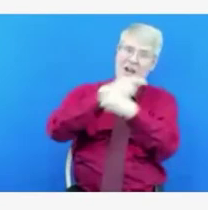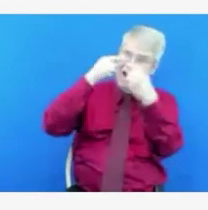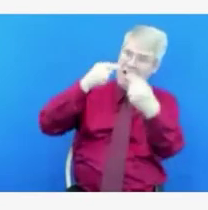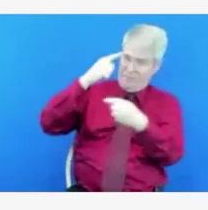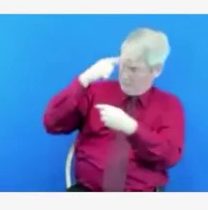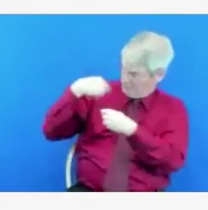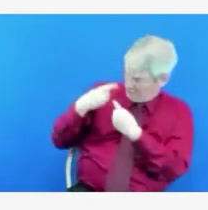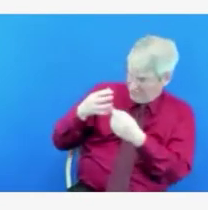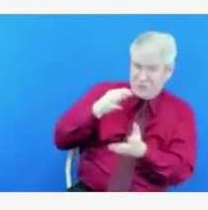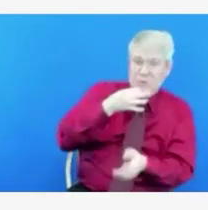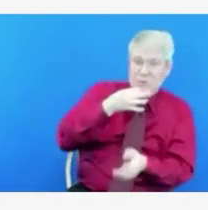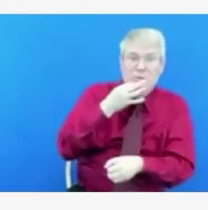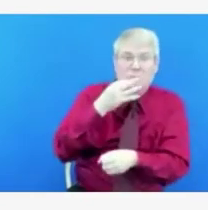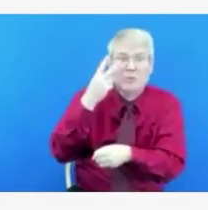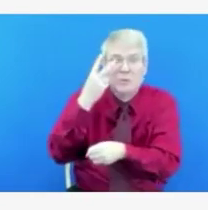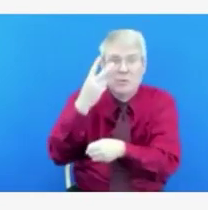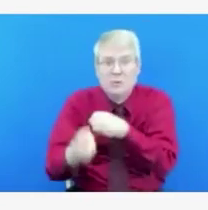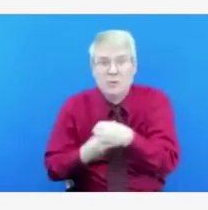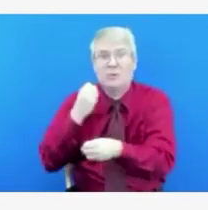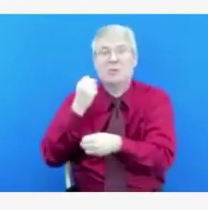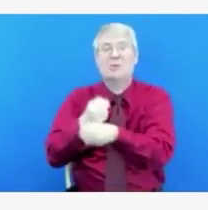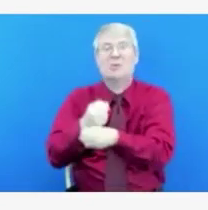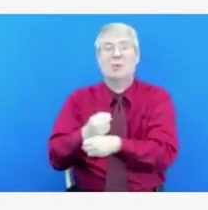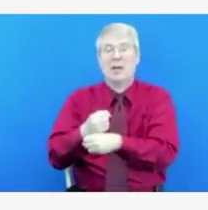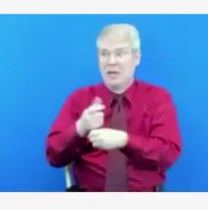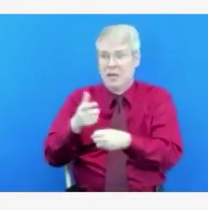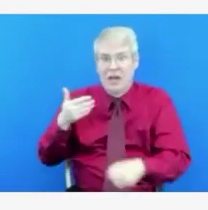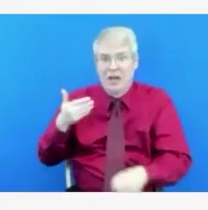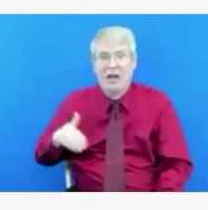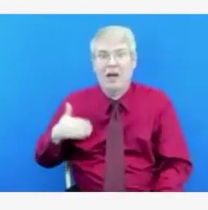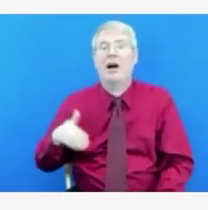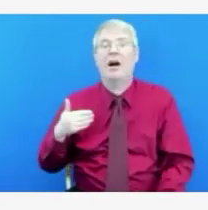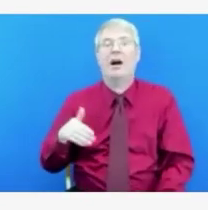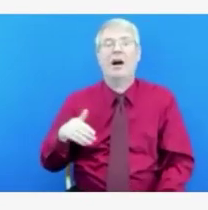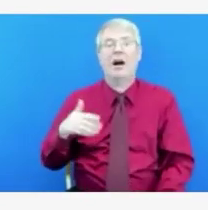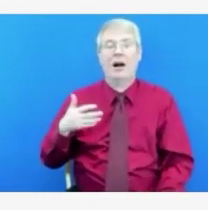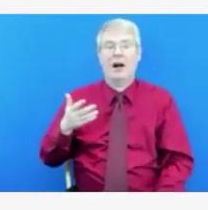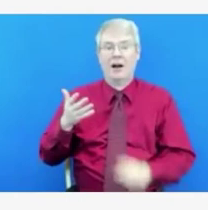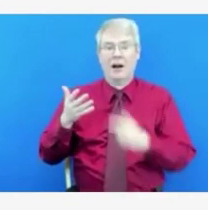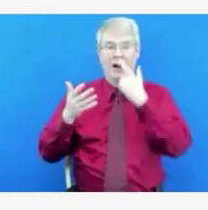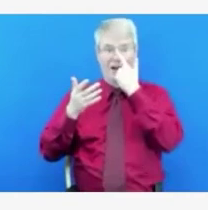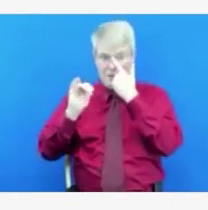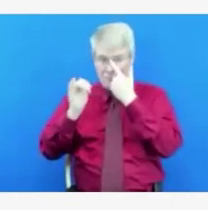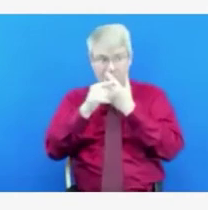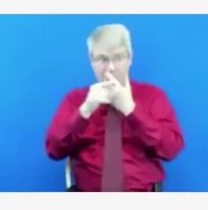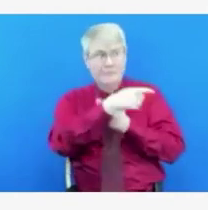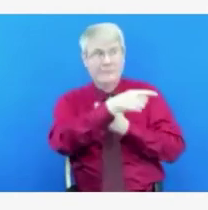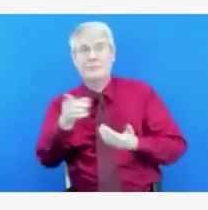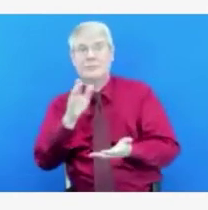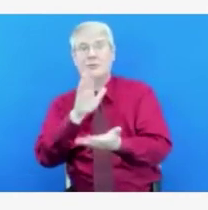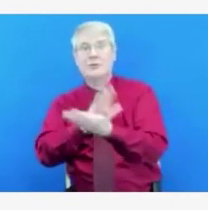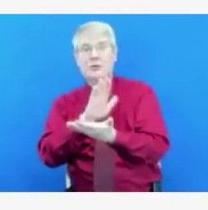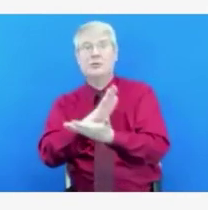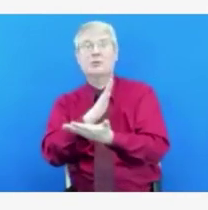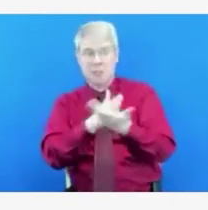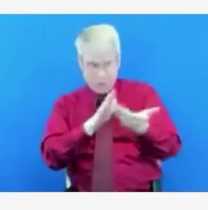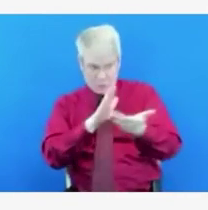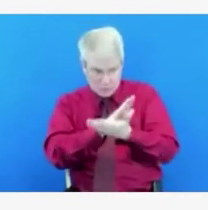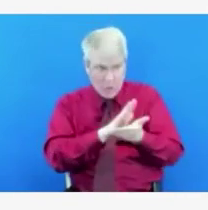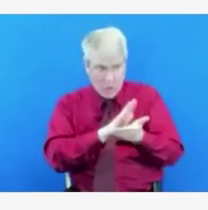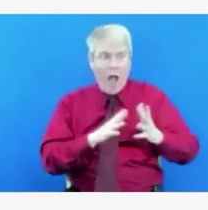addition, our schools are facing stress as evidenced by schools opening and closing and reopening in order to address COVID cases in school settings.